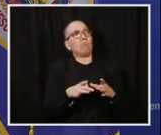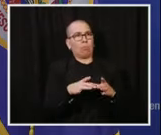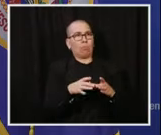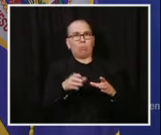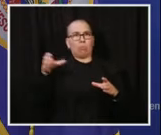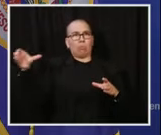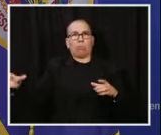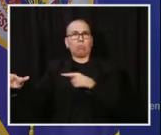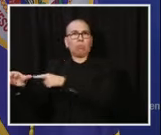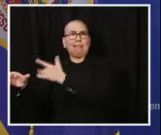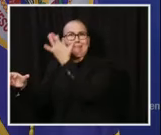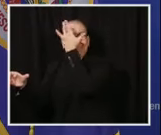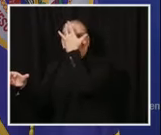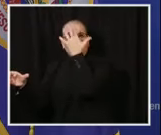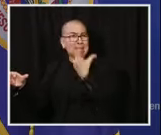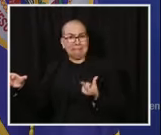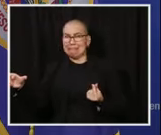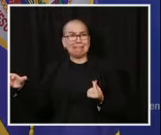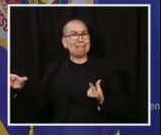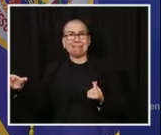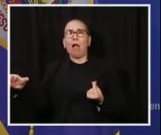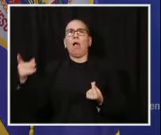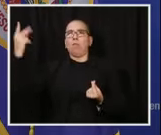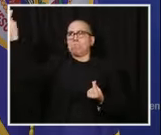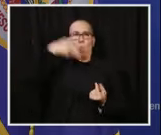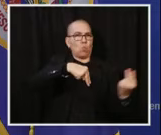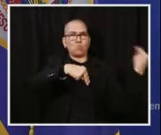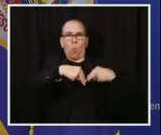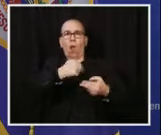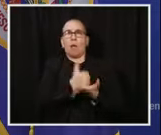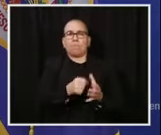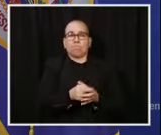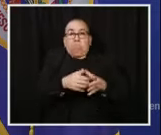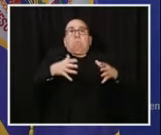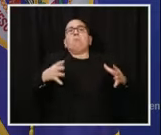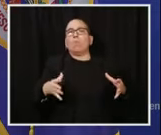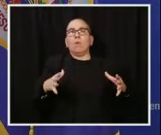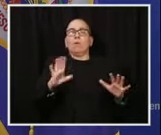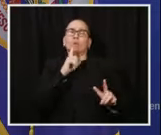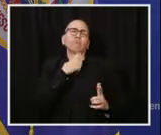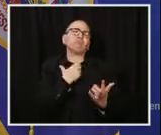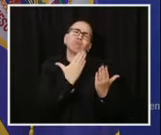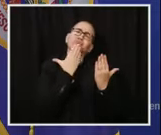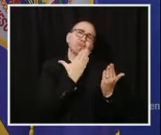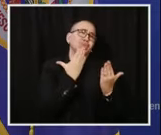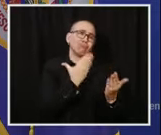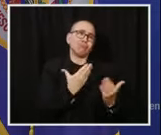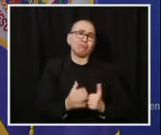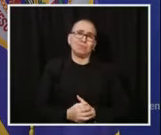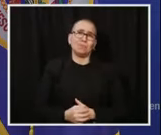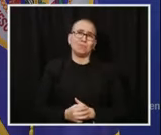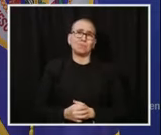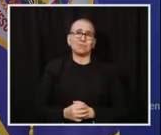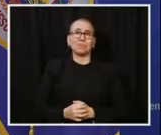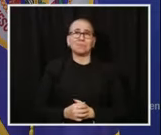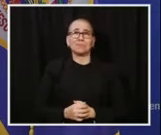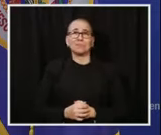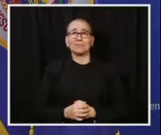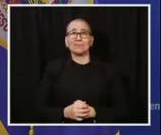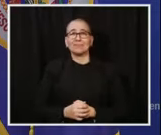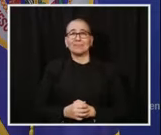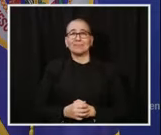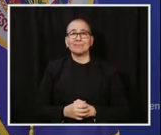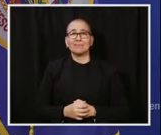that we have 12 nurses from all kinds, from all over the state there to serve our residents. The Good Spirit Society has 50